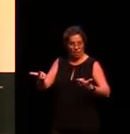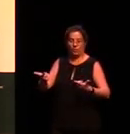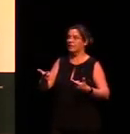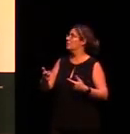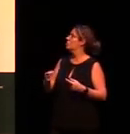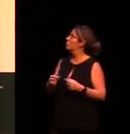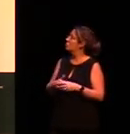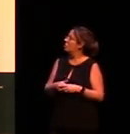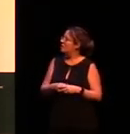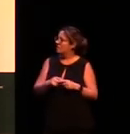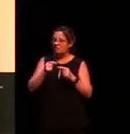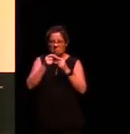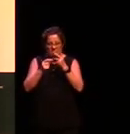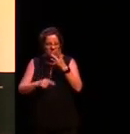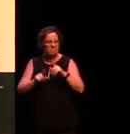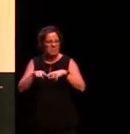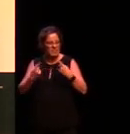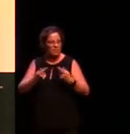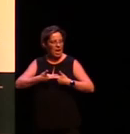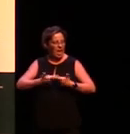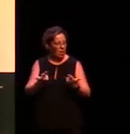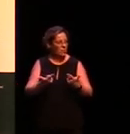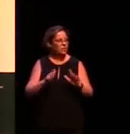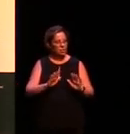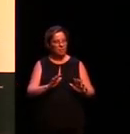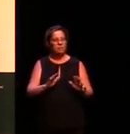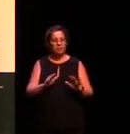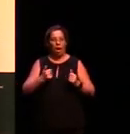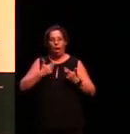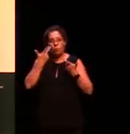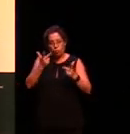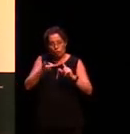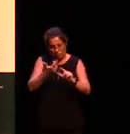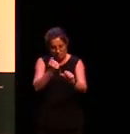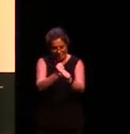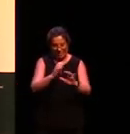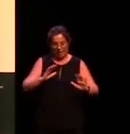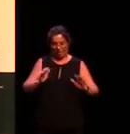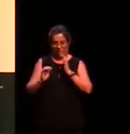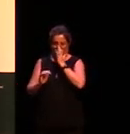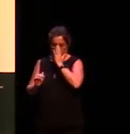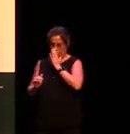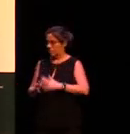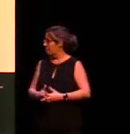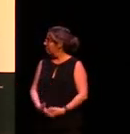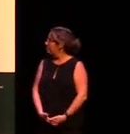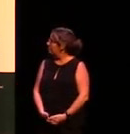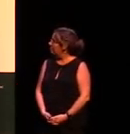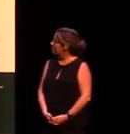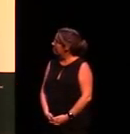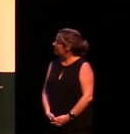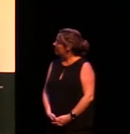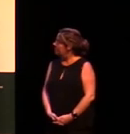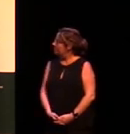Anundiliagua Tiwi and many others and I'm going to give you some examples from Murimpatta okay so